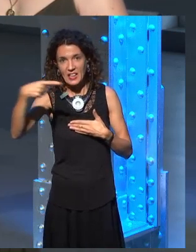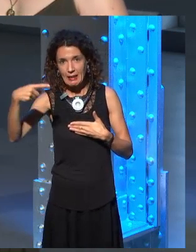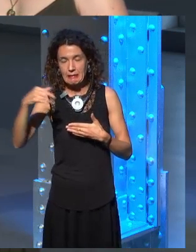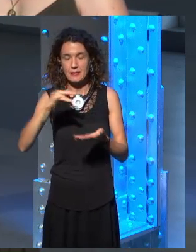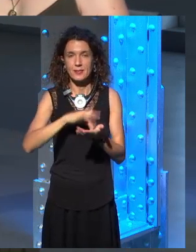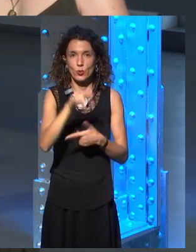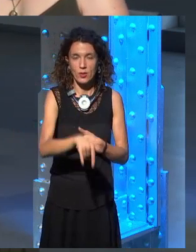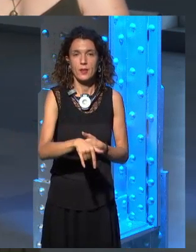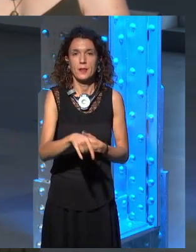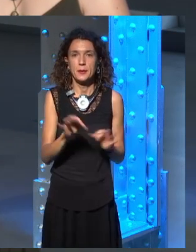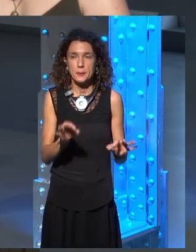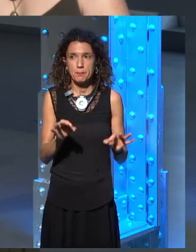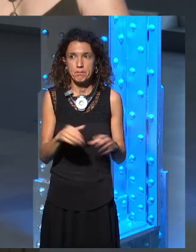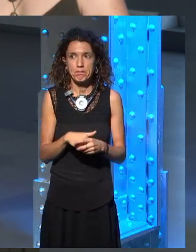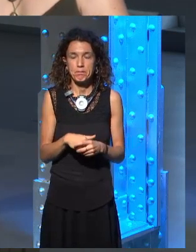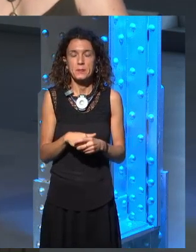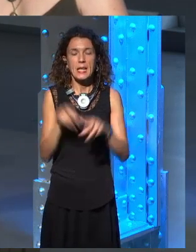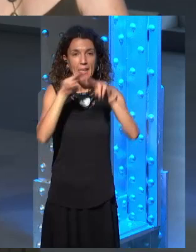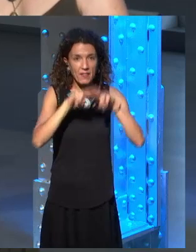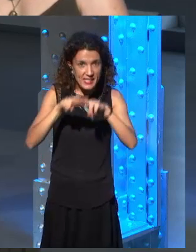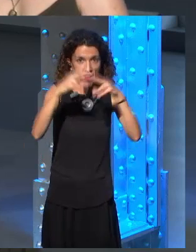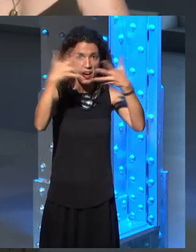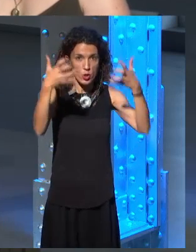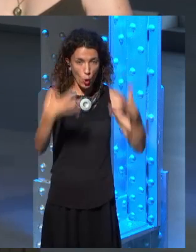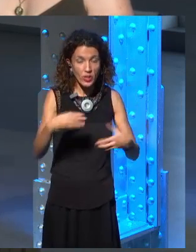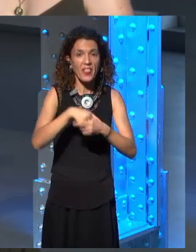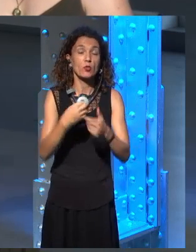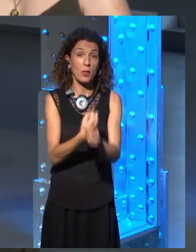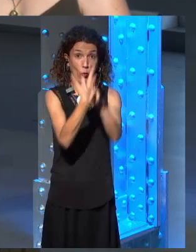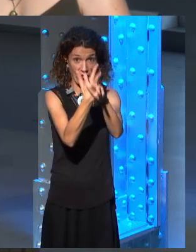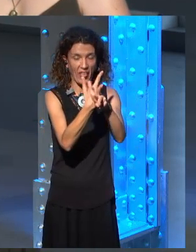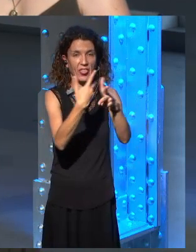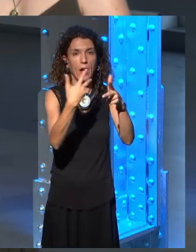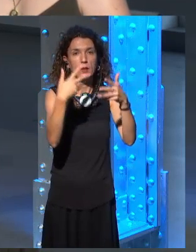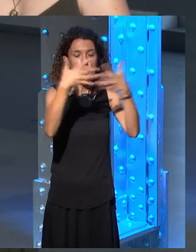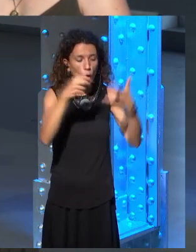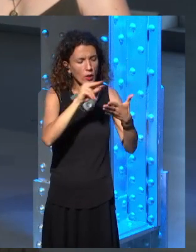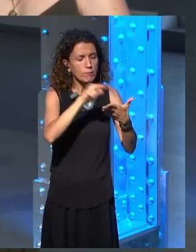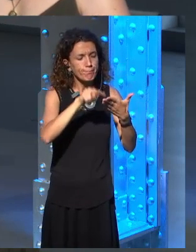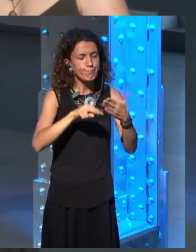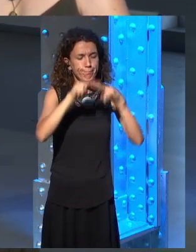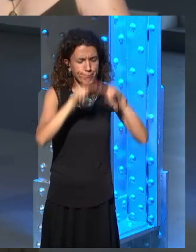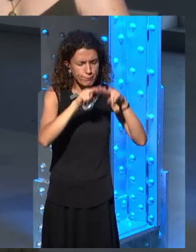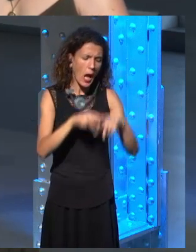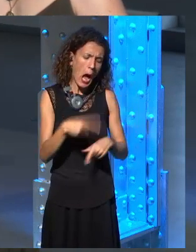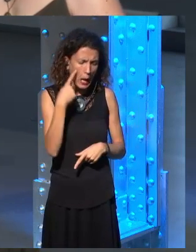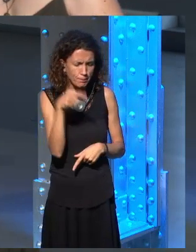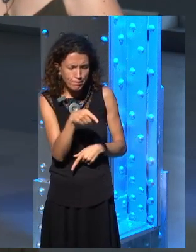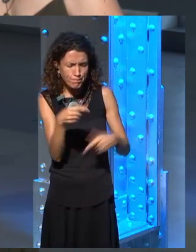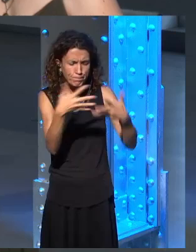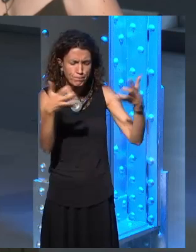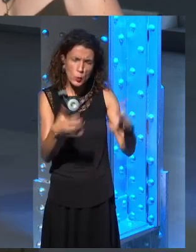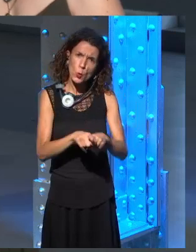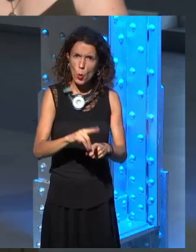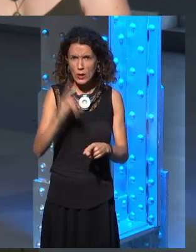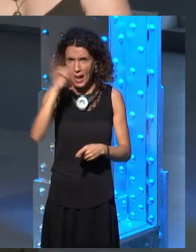over the notes as we were on the call and he'd say things like, hmm, yeah, those were some evil bastards. And then he wouldn't